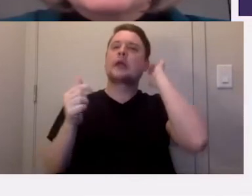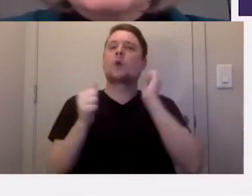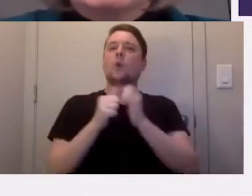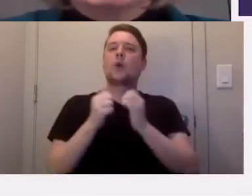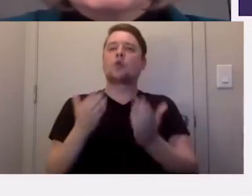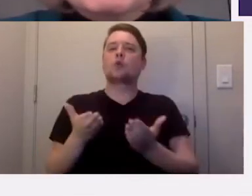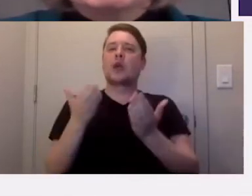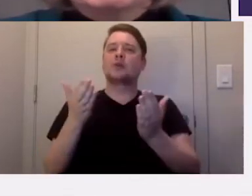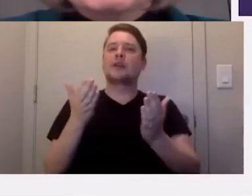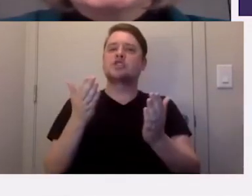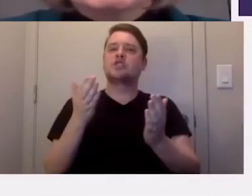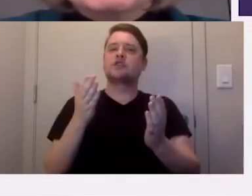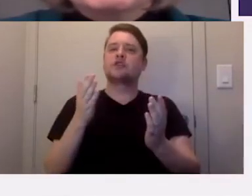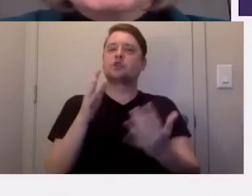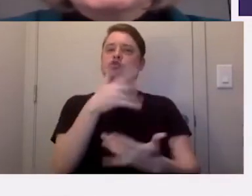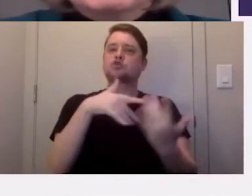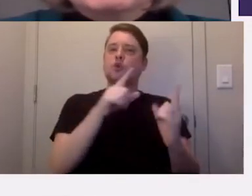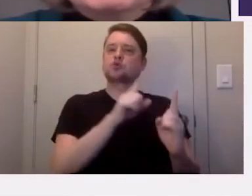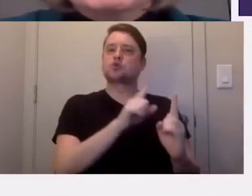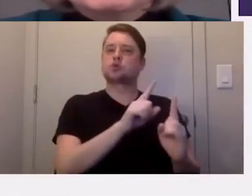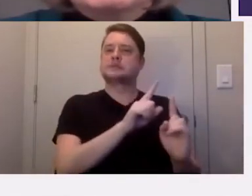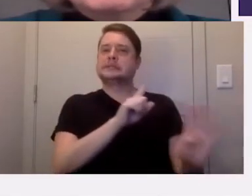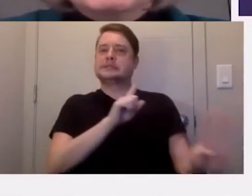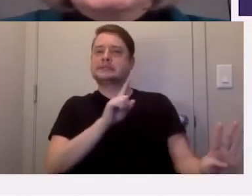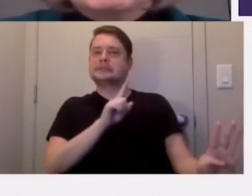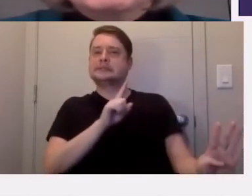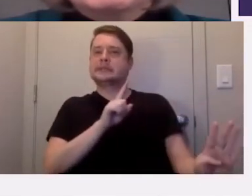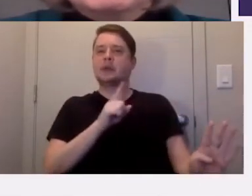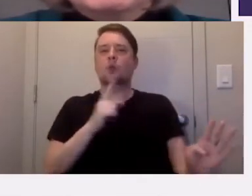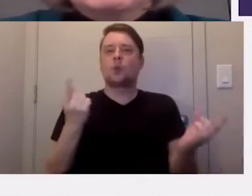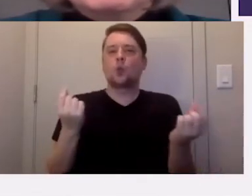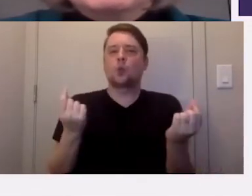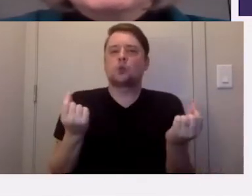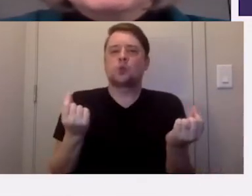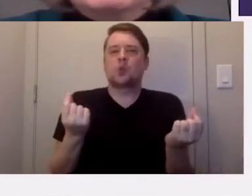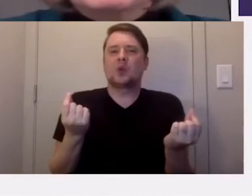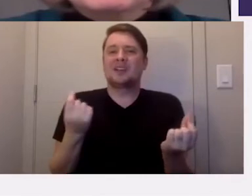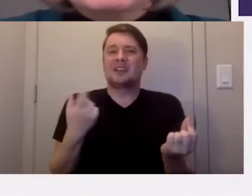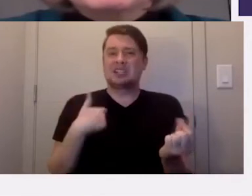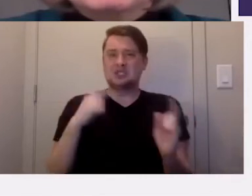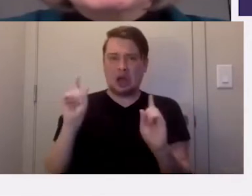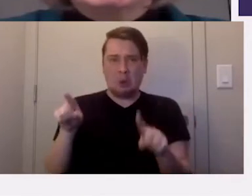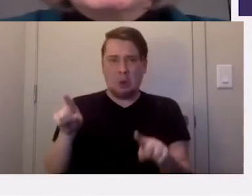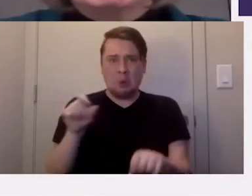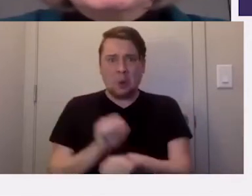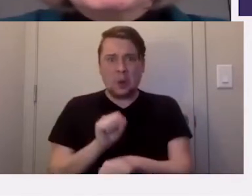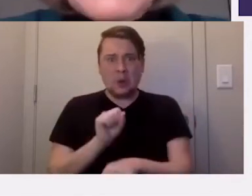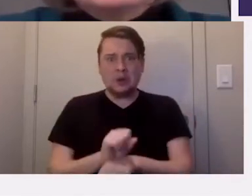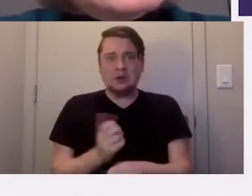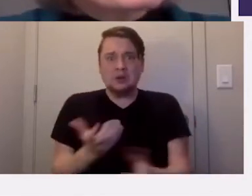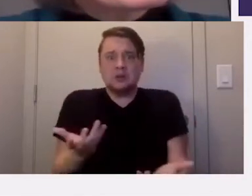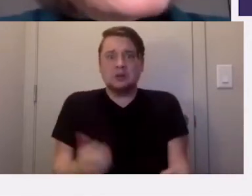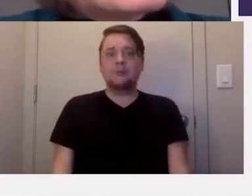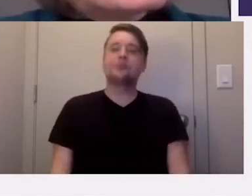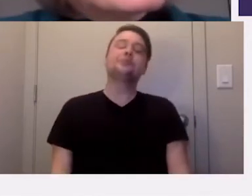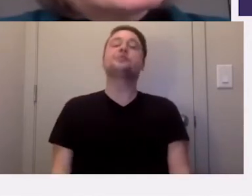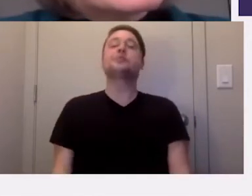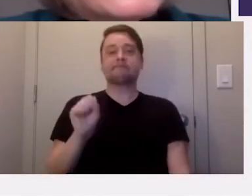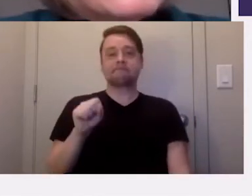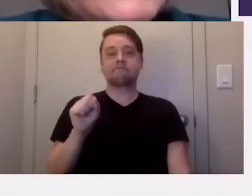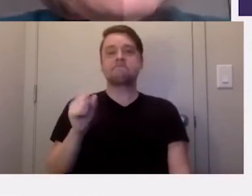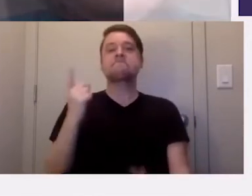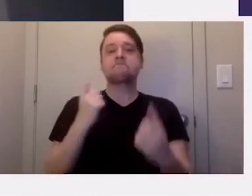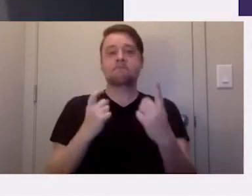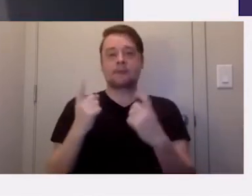distancing, what should caregivers be doing? Some caregivers are asking, should I be going to work? Yeah, we're getting this